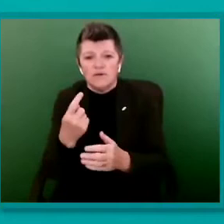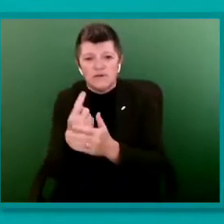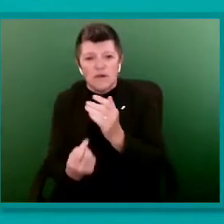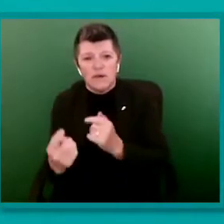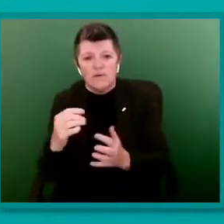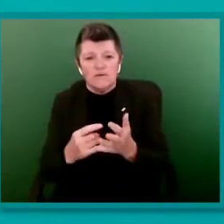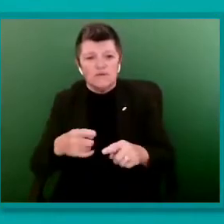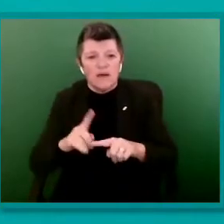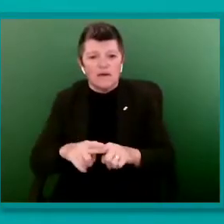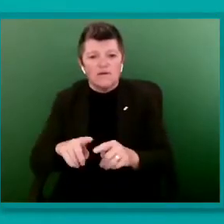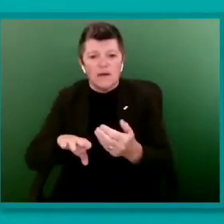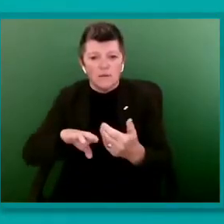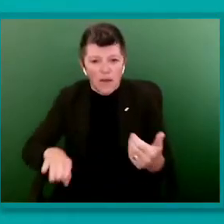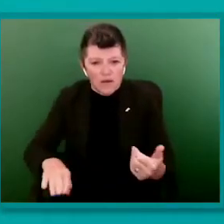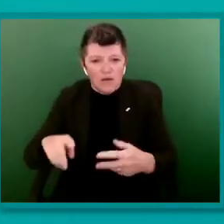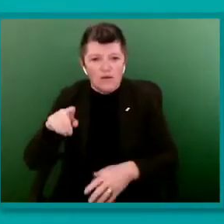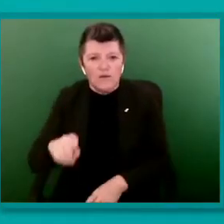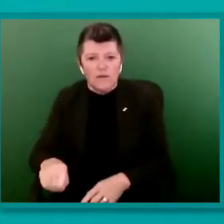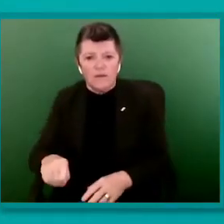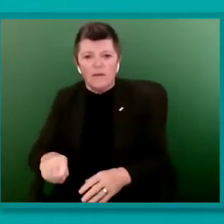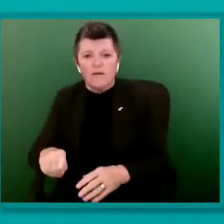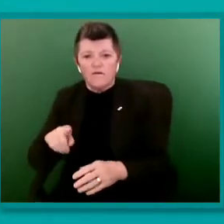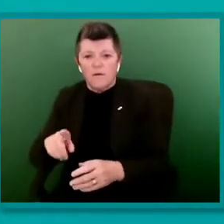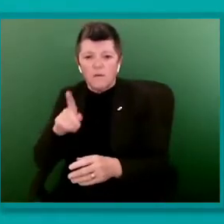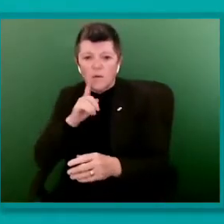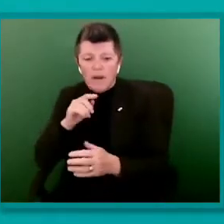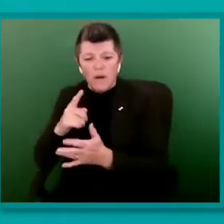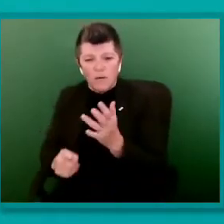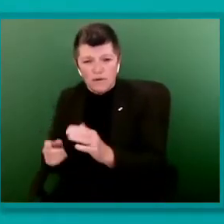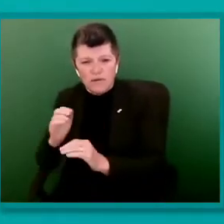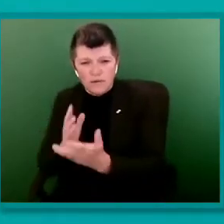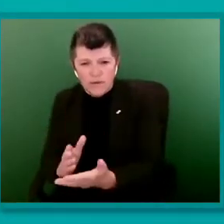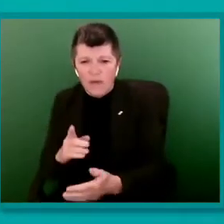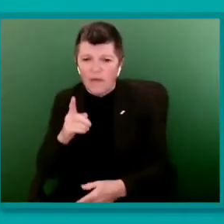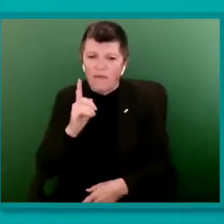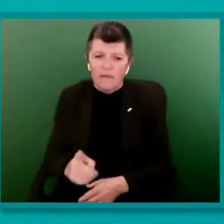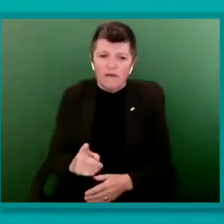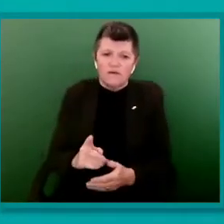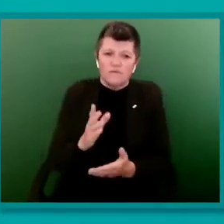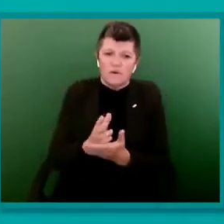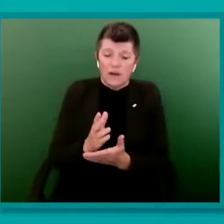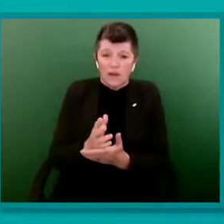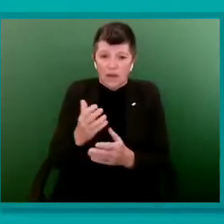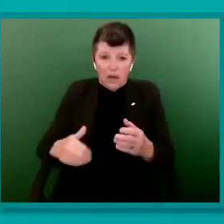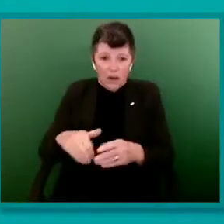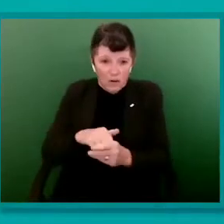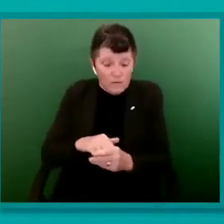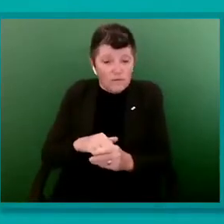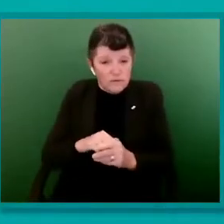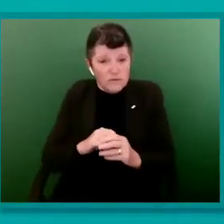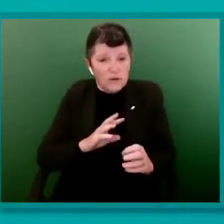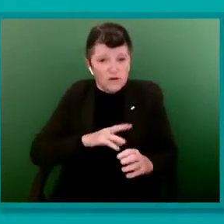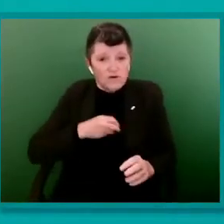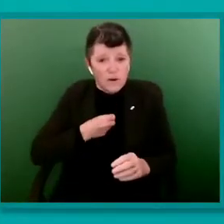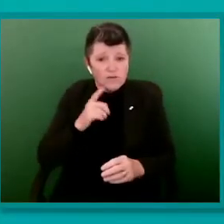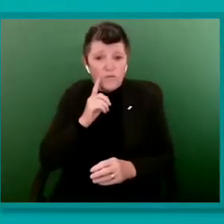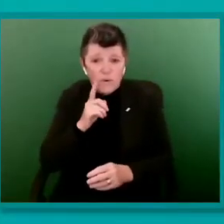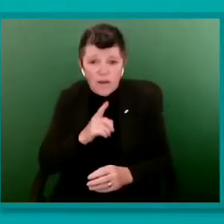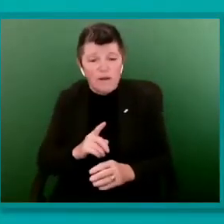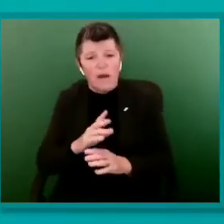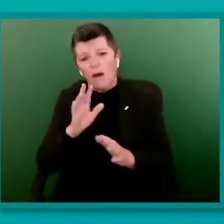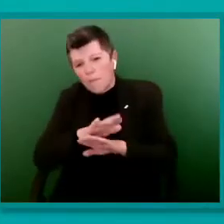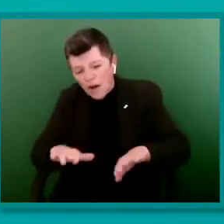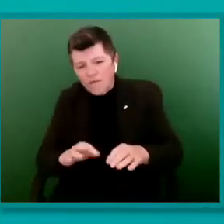very specific circumstances. Outside of GRA reform, which is part of the puzzle, healthcare inequality